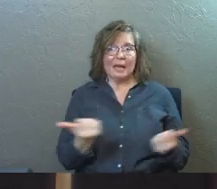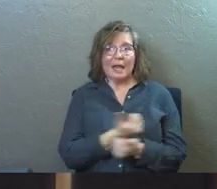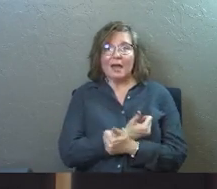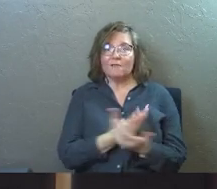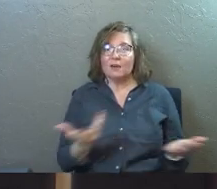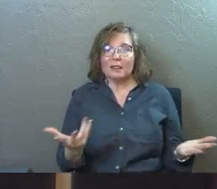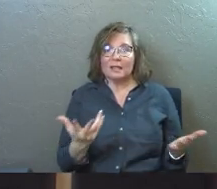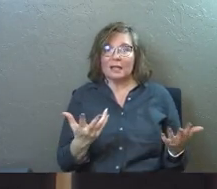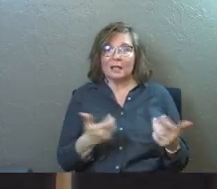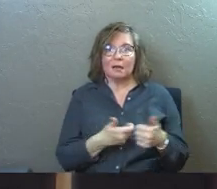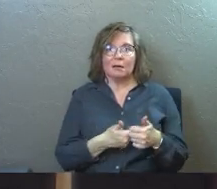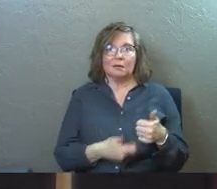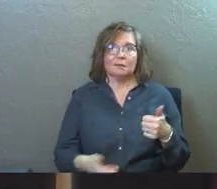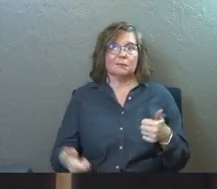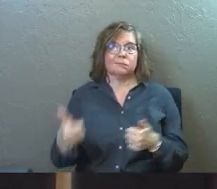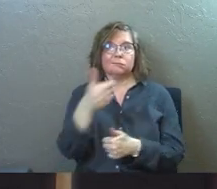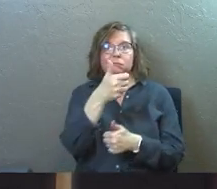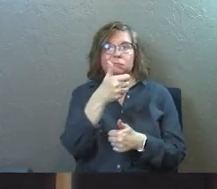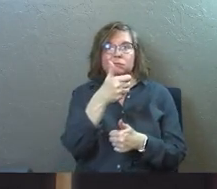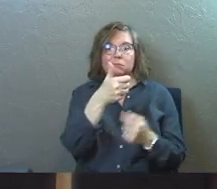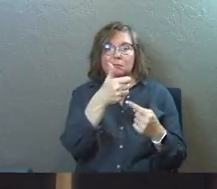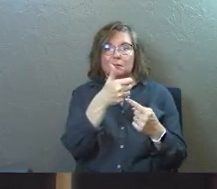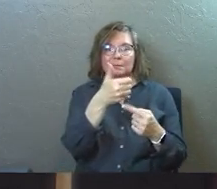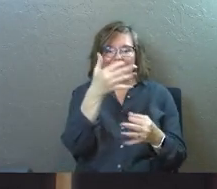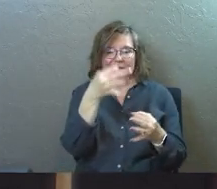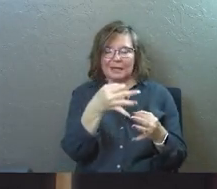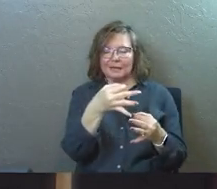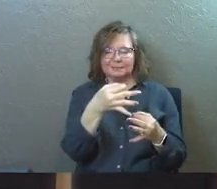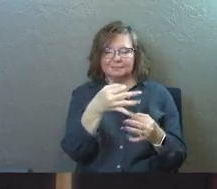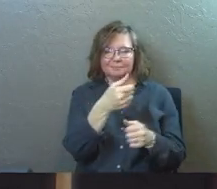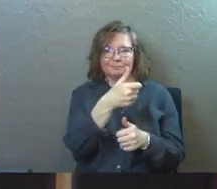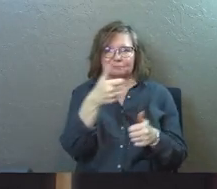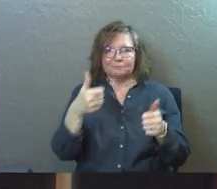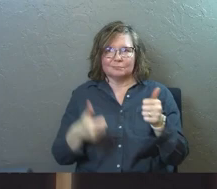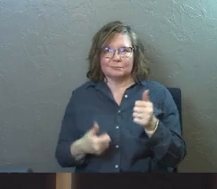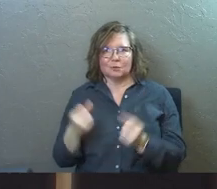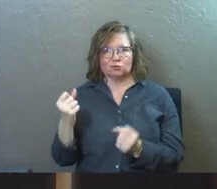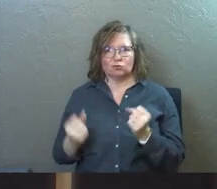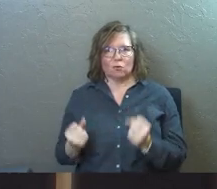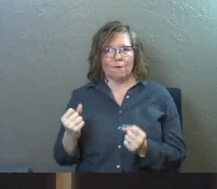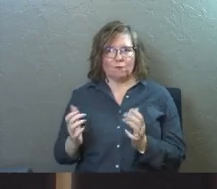everything over me and he decided to be my driver.